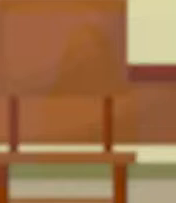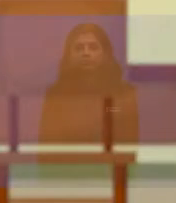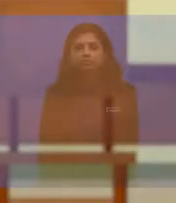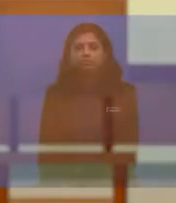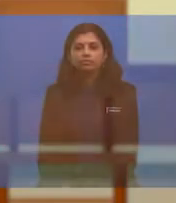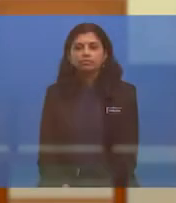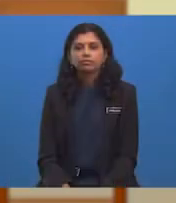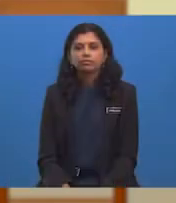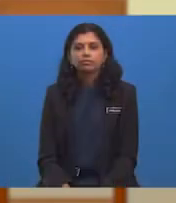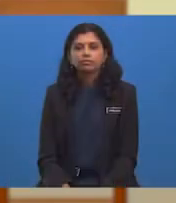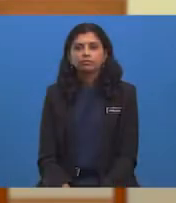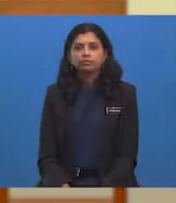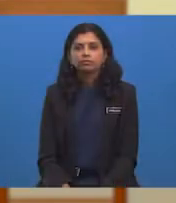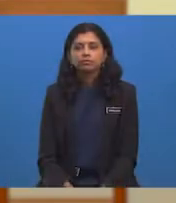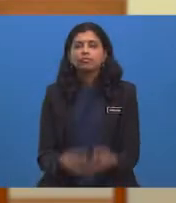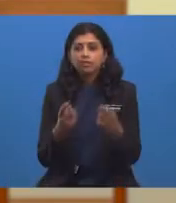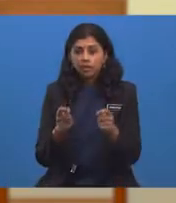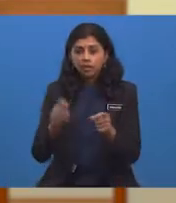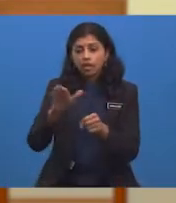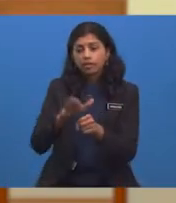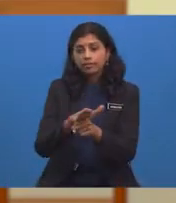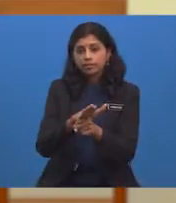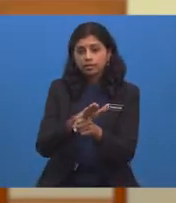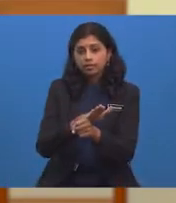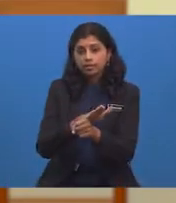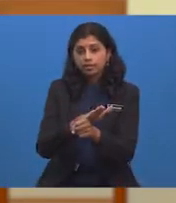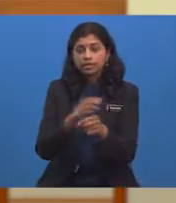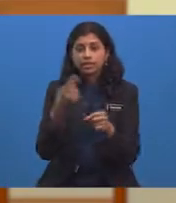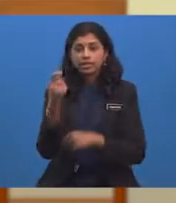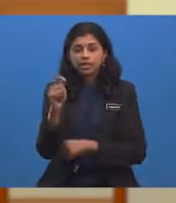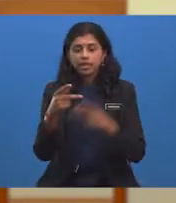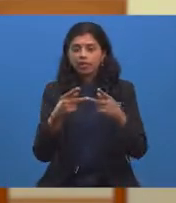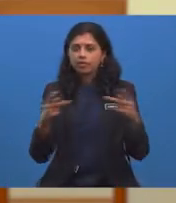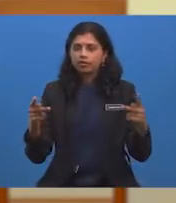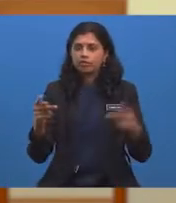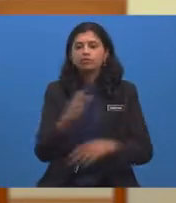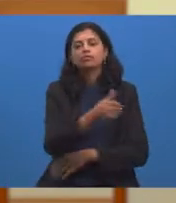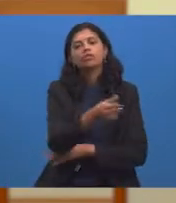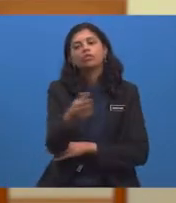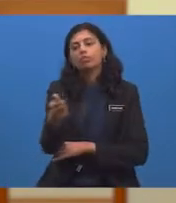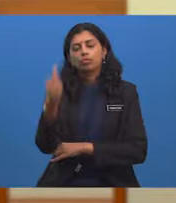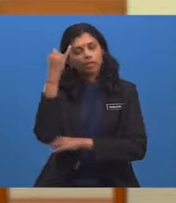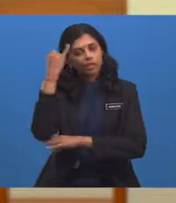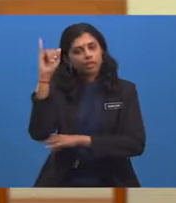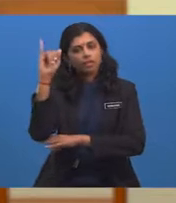Try completing some of the phrases with your own ideas.